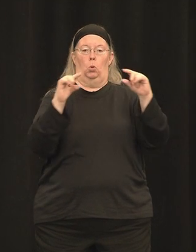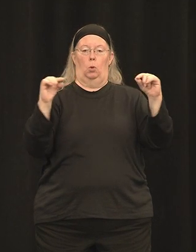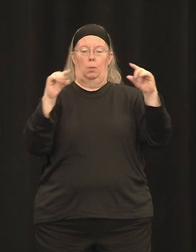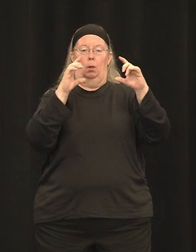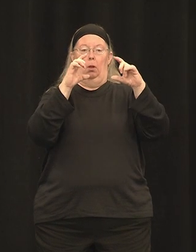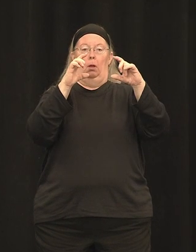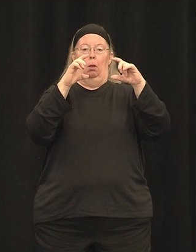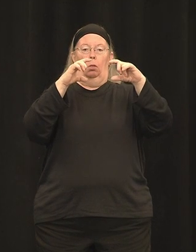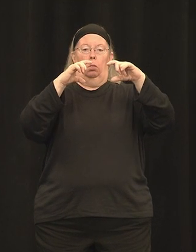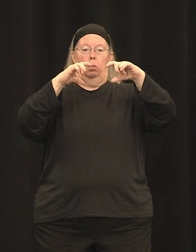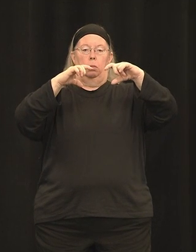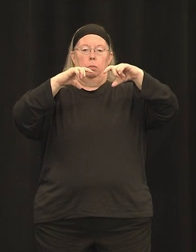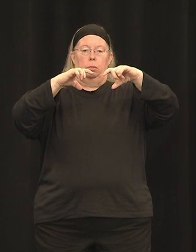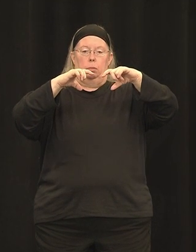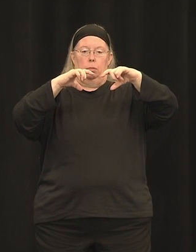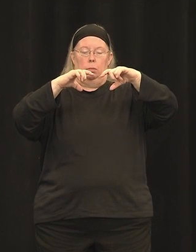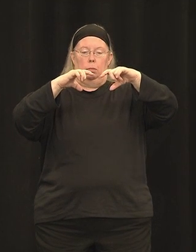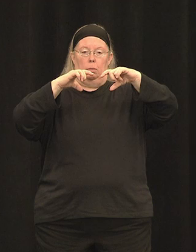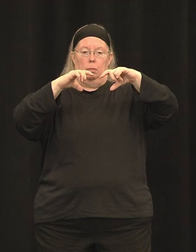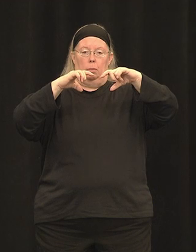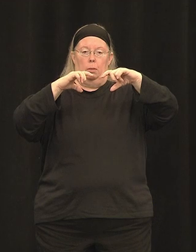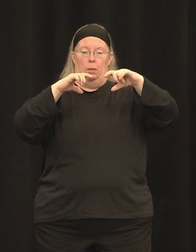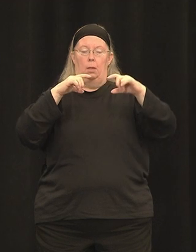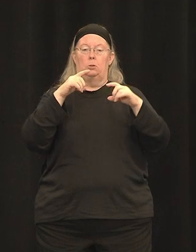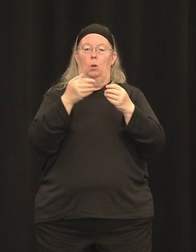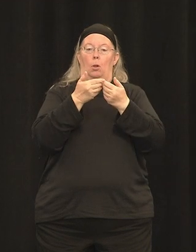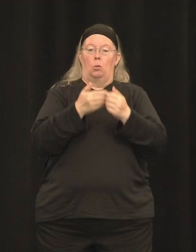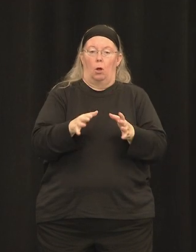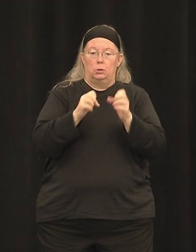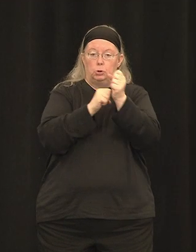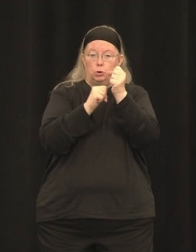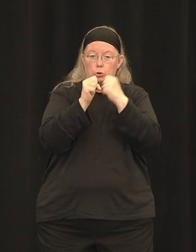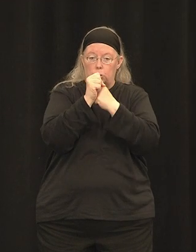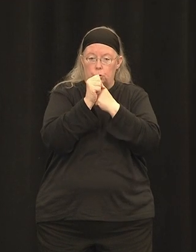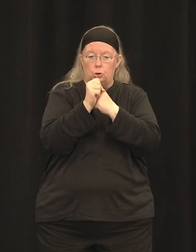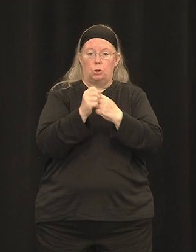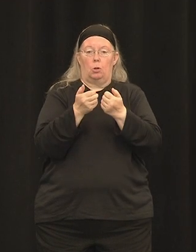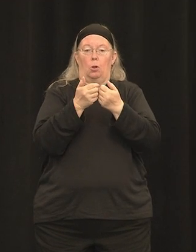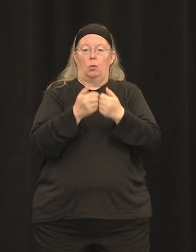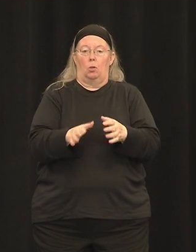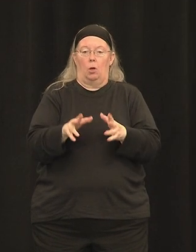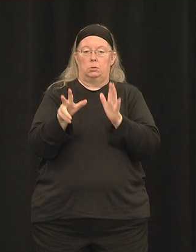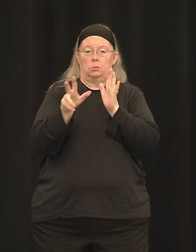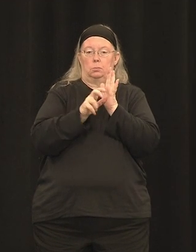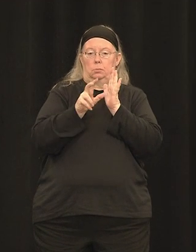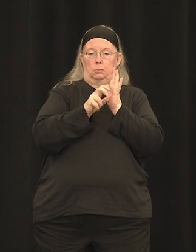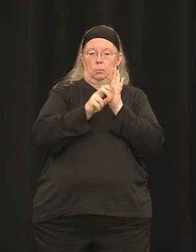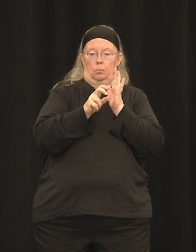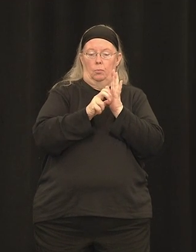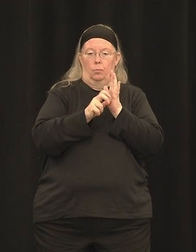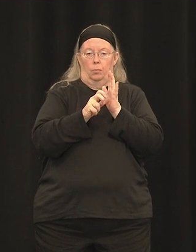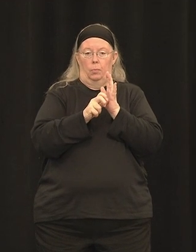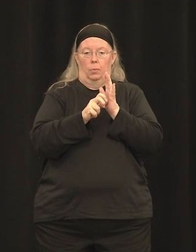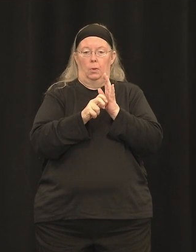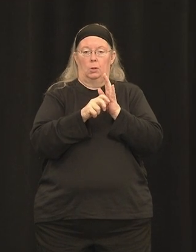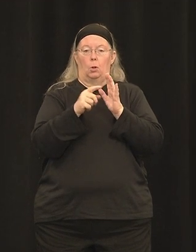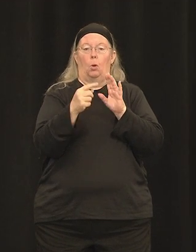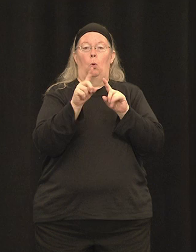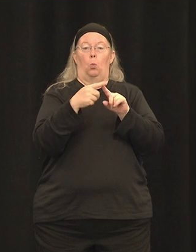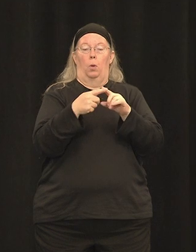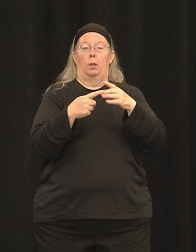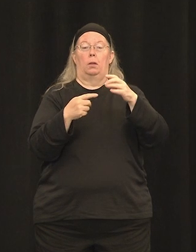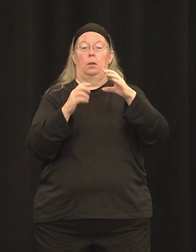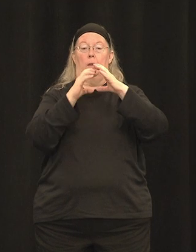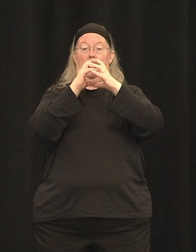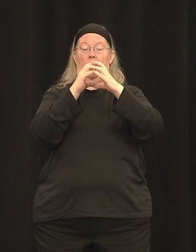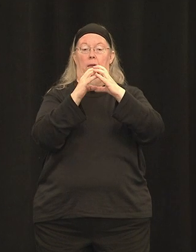that starts in the peripheral retina and ultimately encroaches into the central retina until most patients are just left with a central